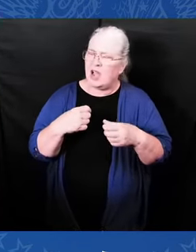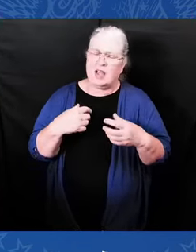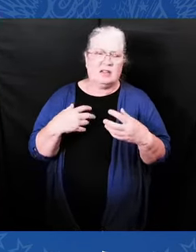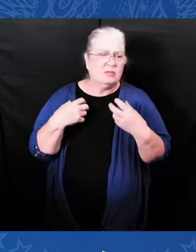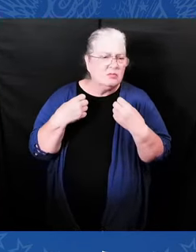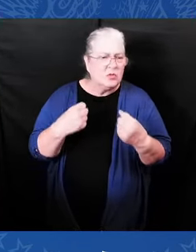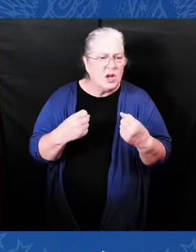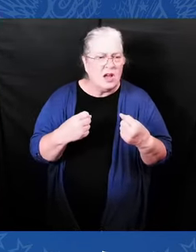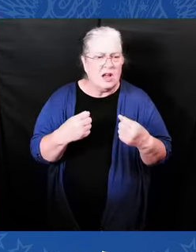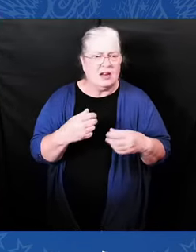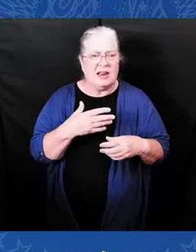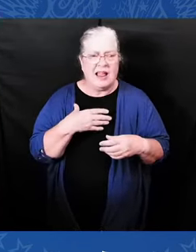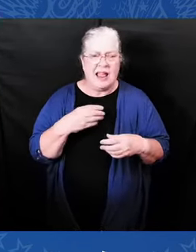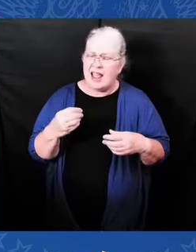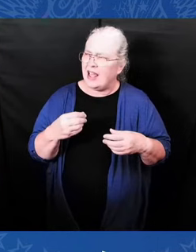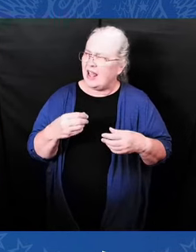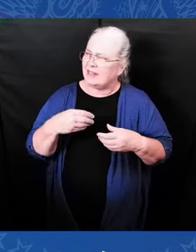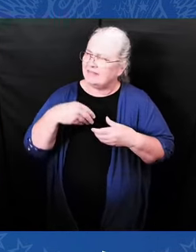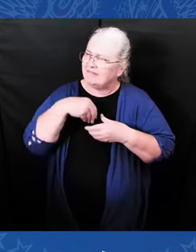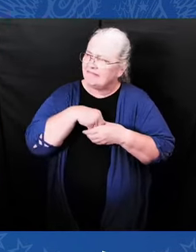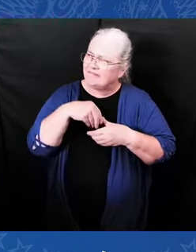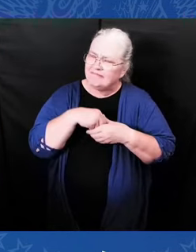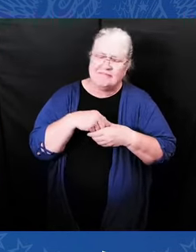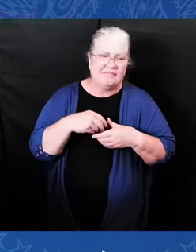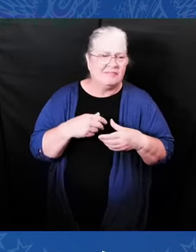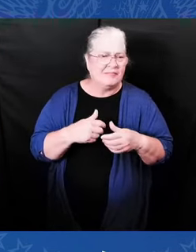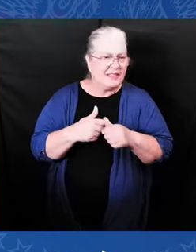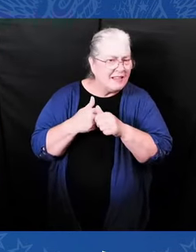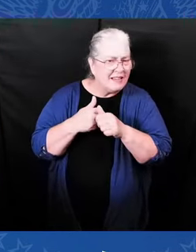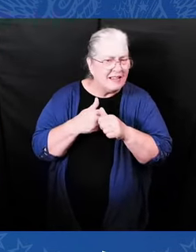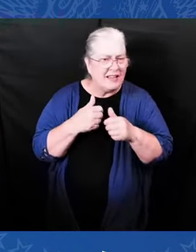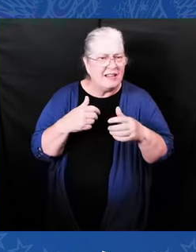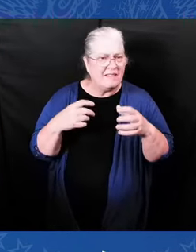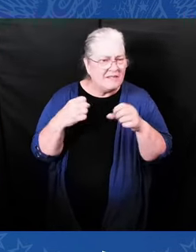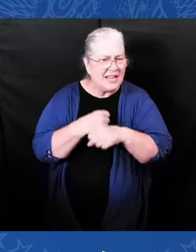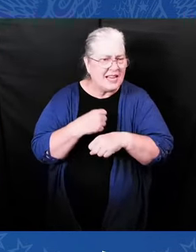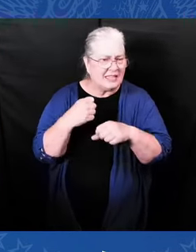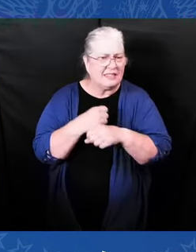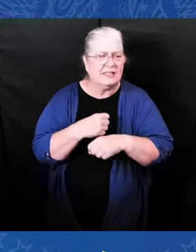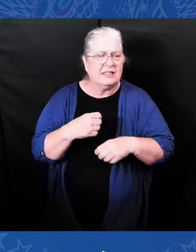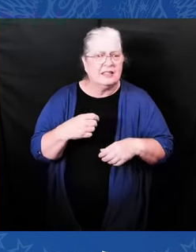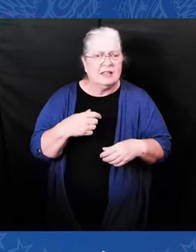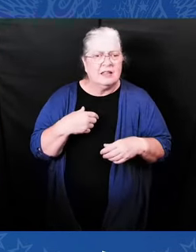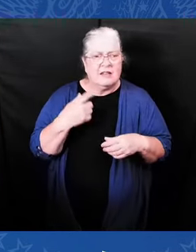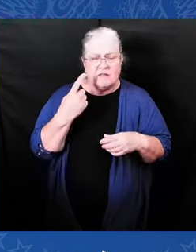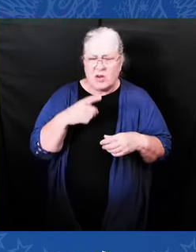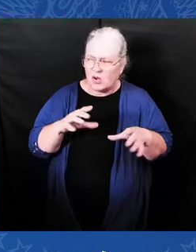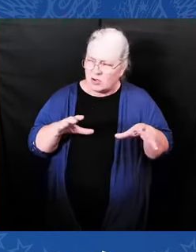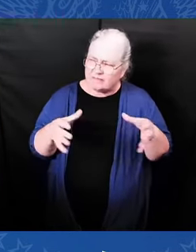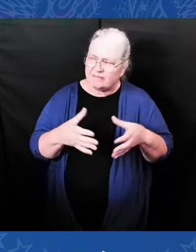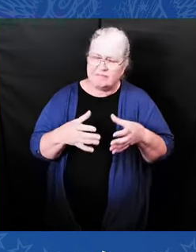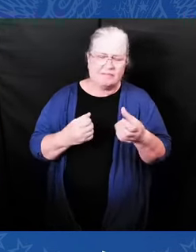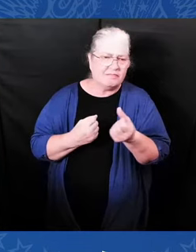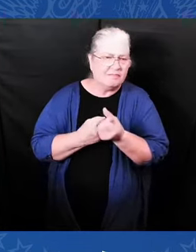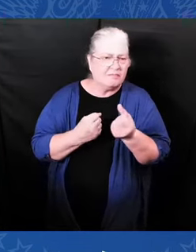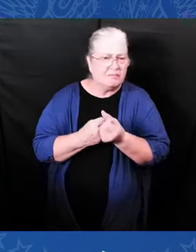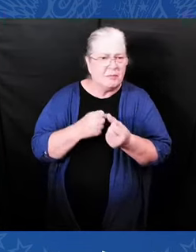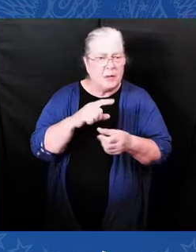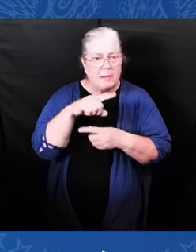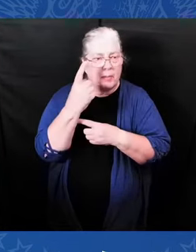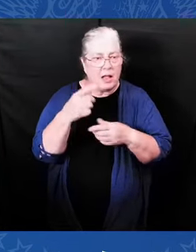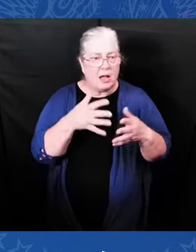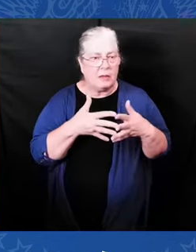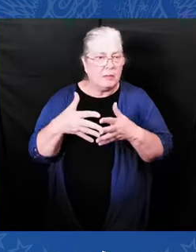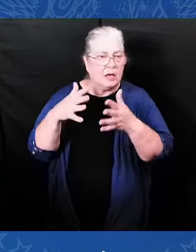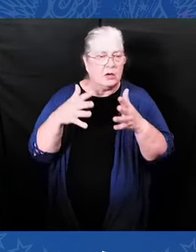you showed up in historic numbers. Your voices were clear. Your votes were decisive. You